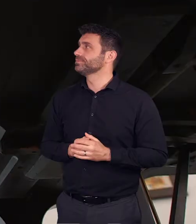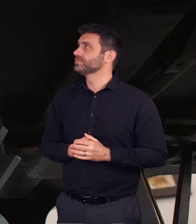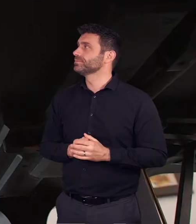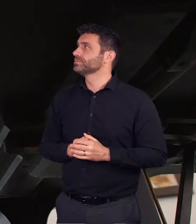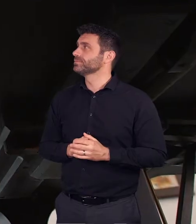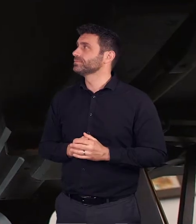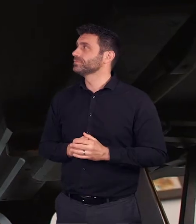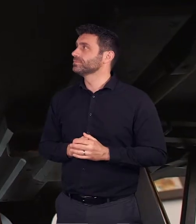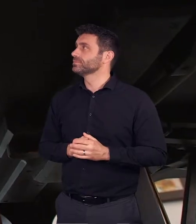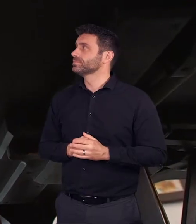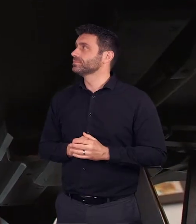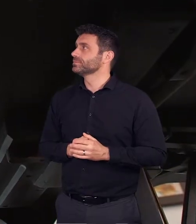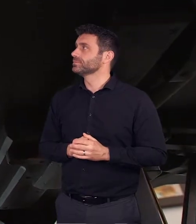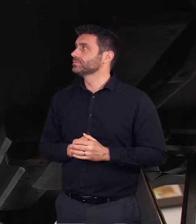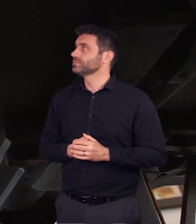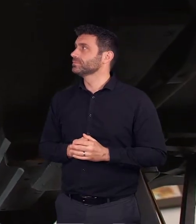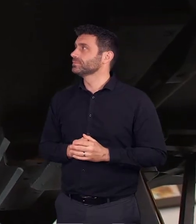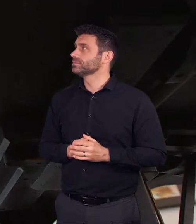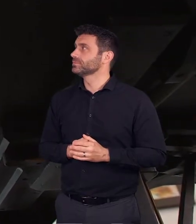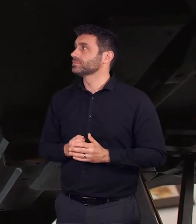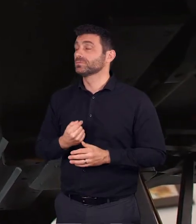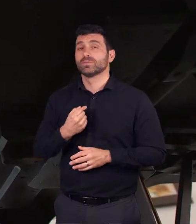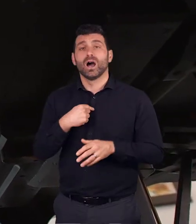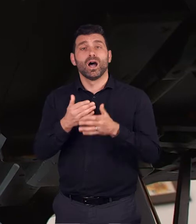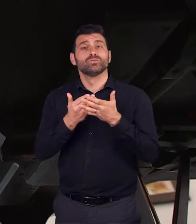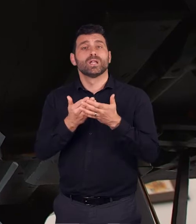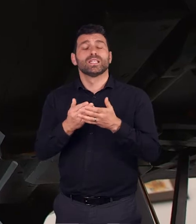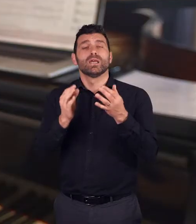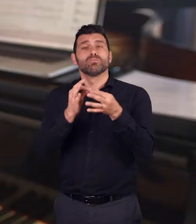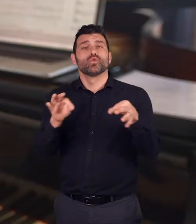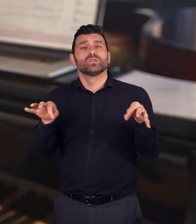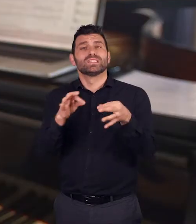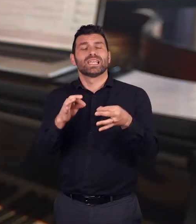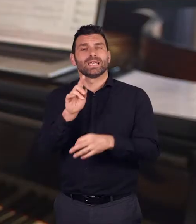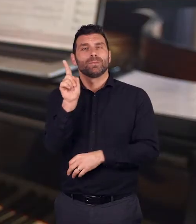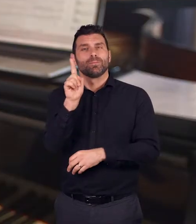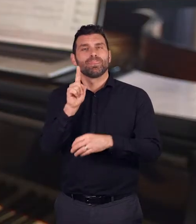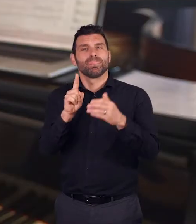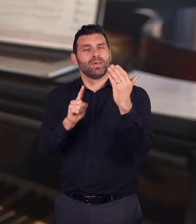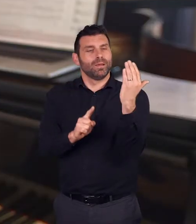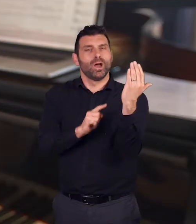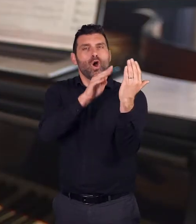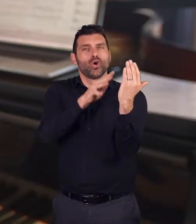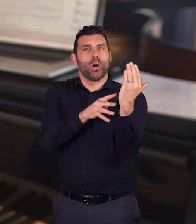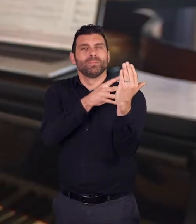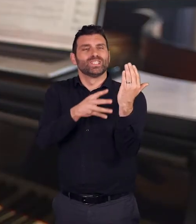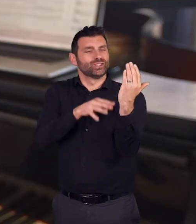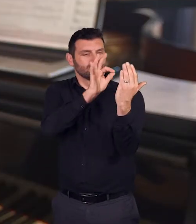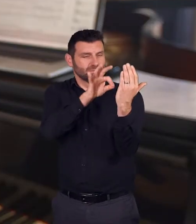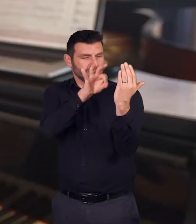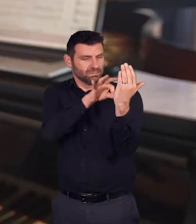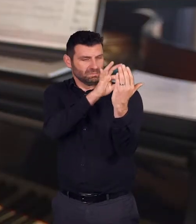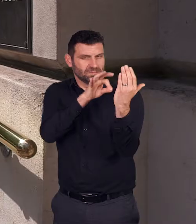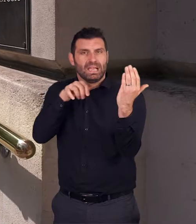I'm doing my master of music in composition at the Royal Academy